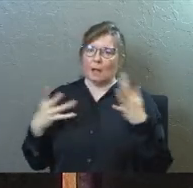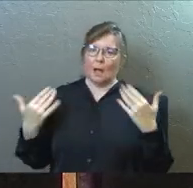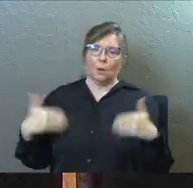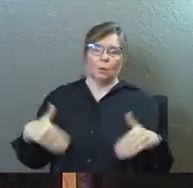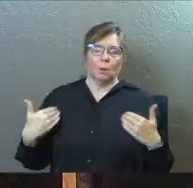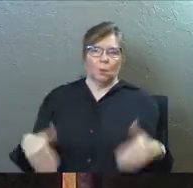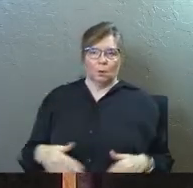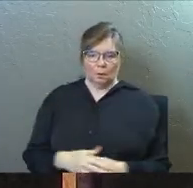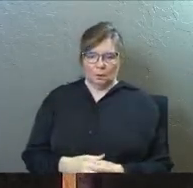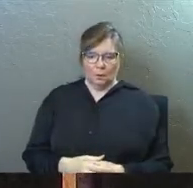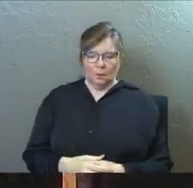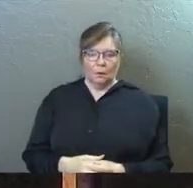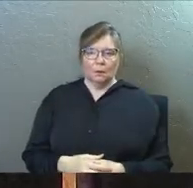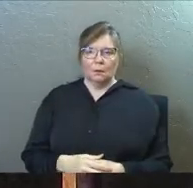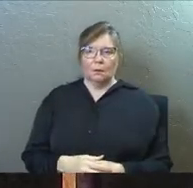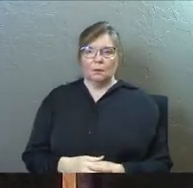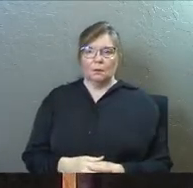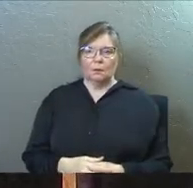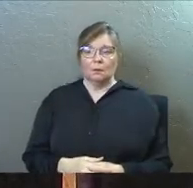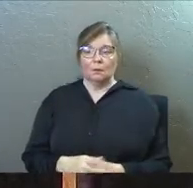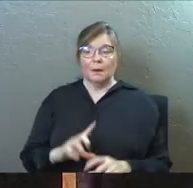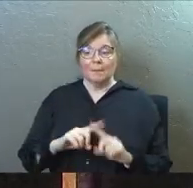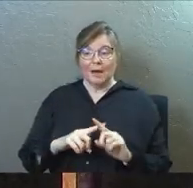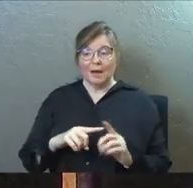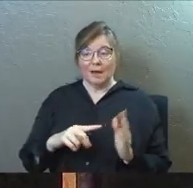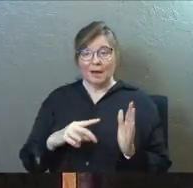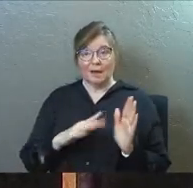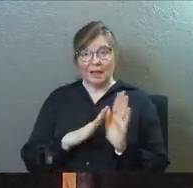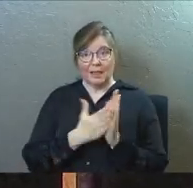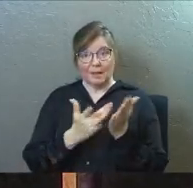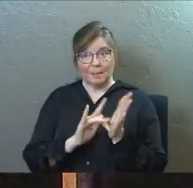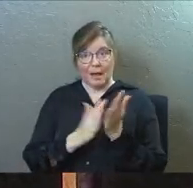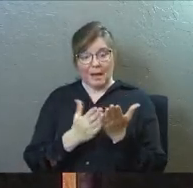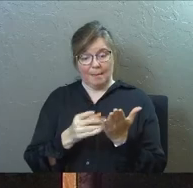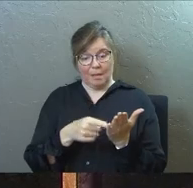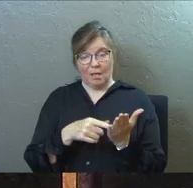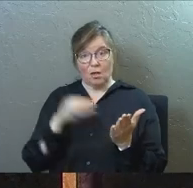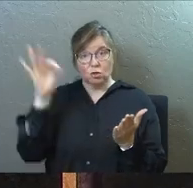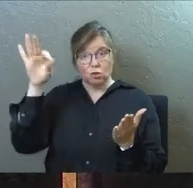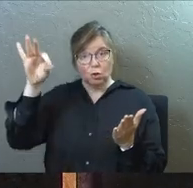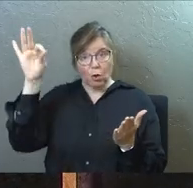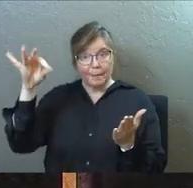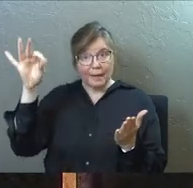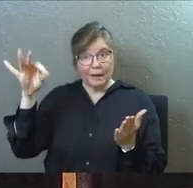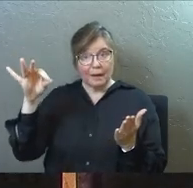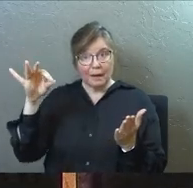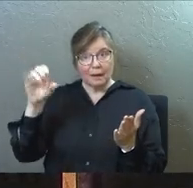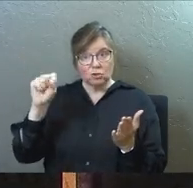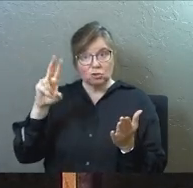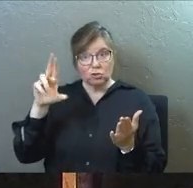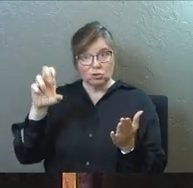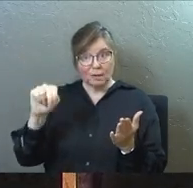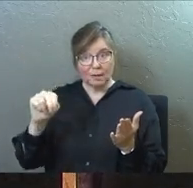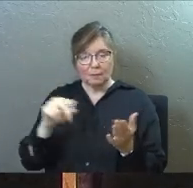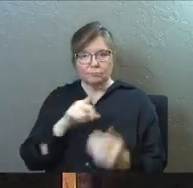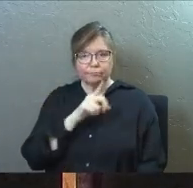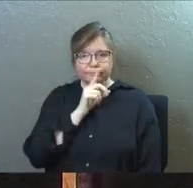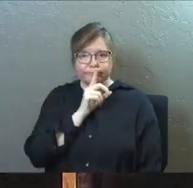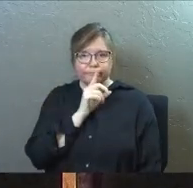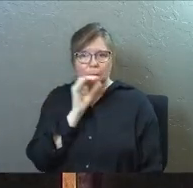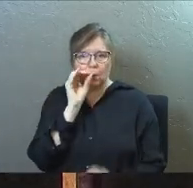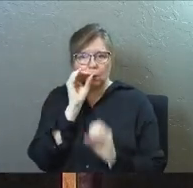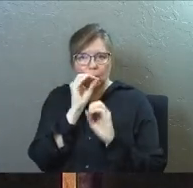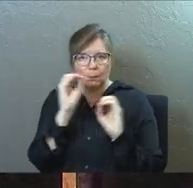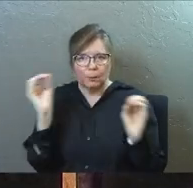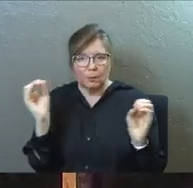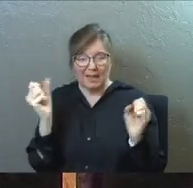this throughout the book of Acts, we don't have a single recorded sermon of Barnabas in all of the New Testament, not one. I've got all